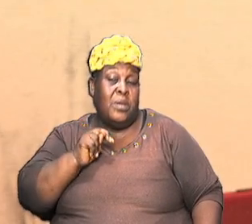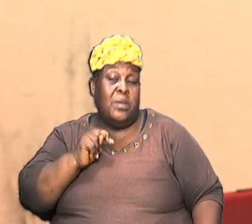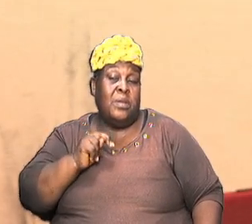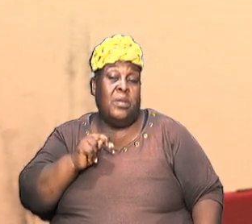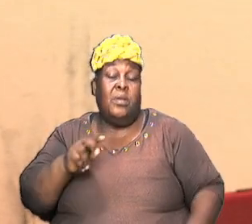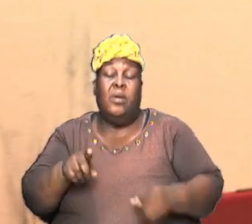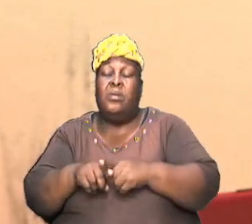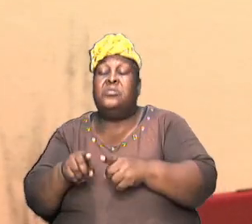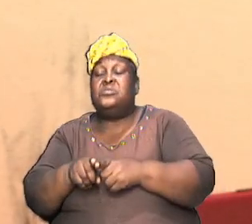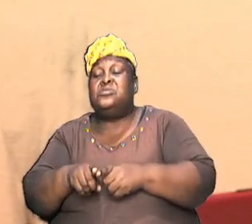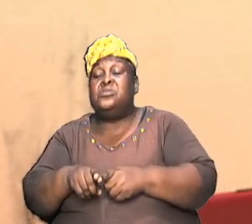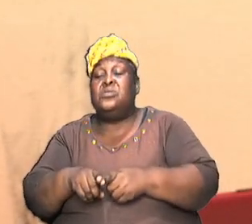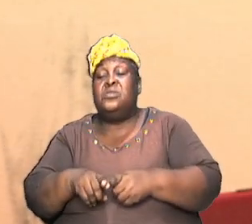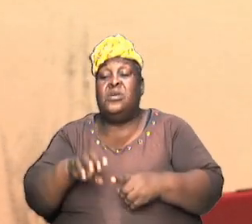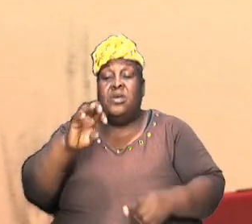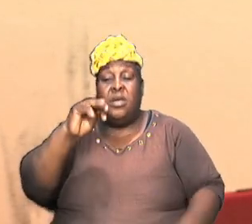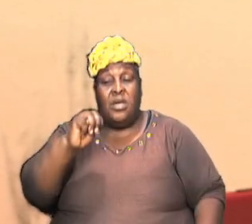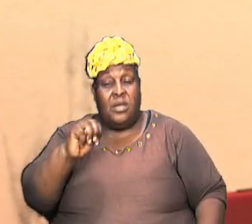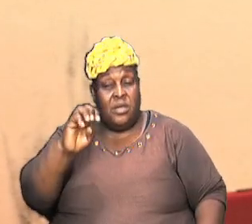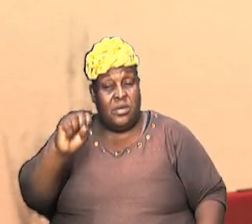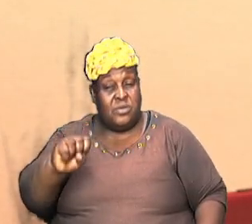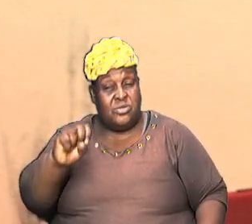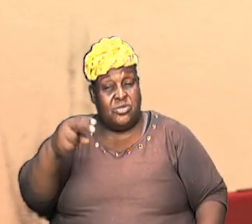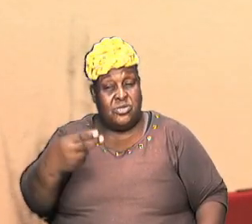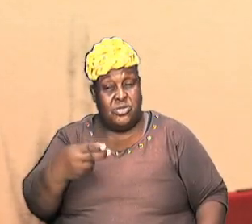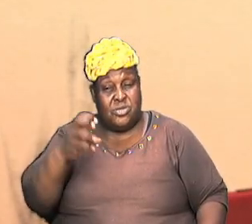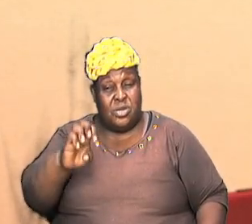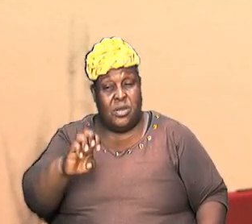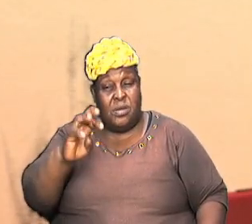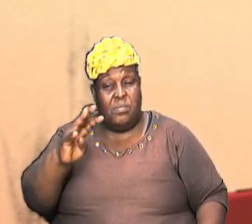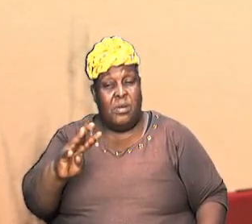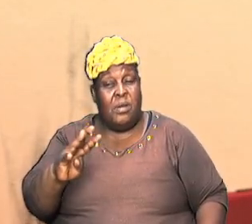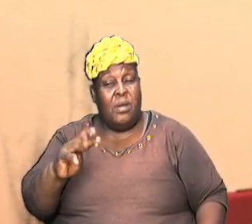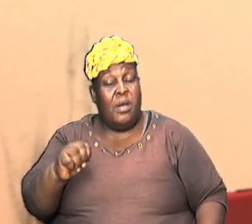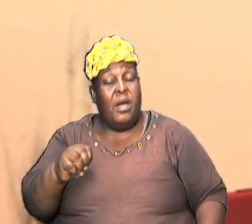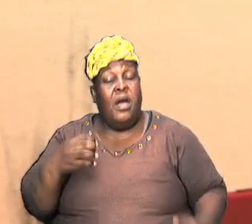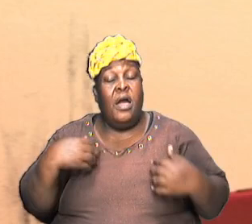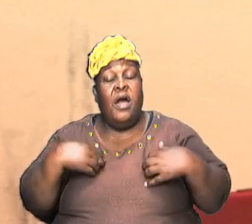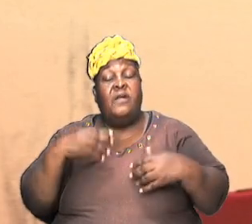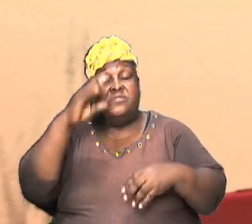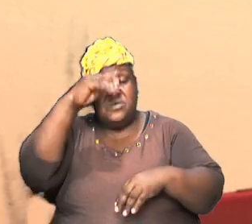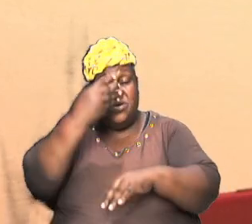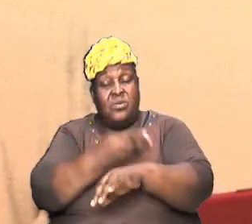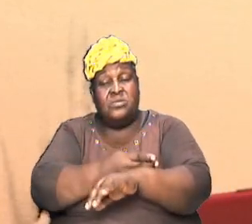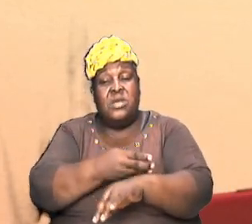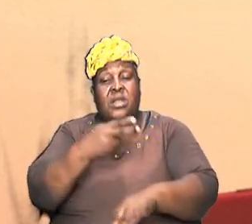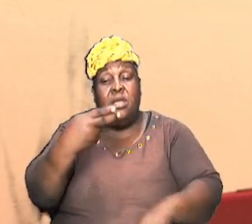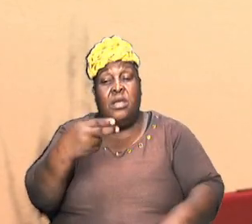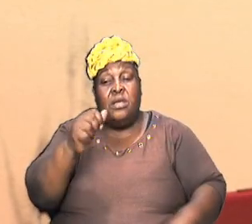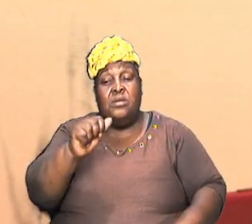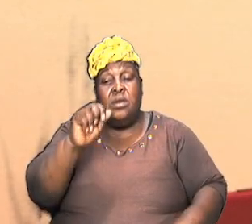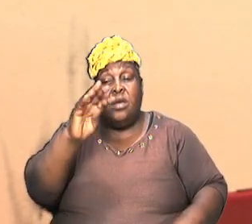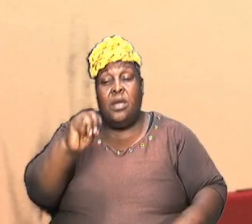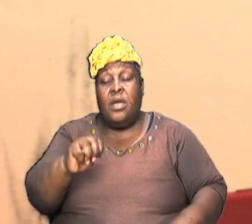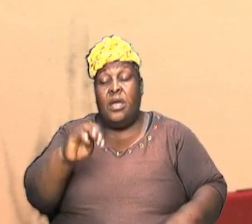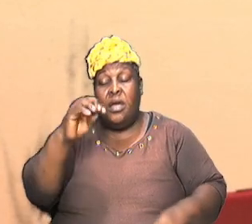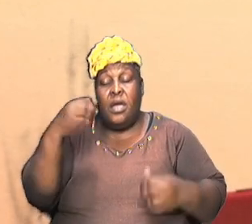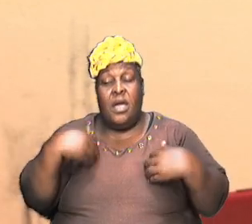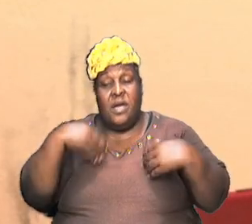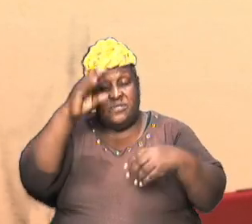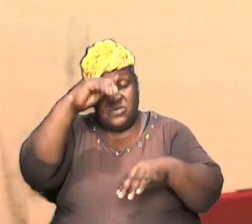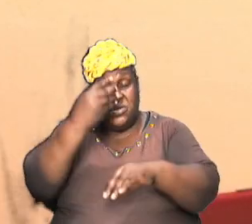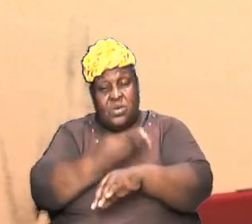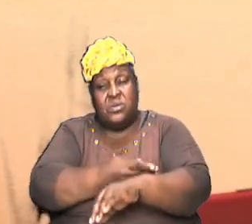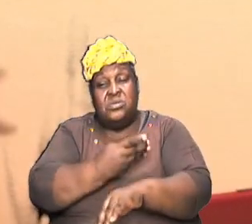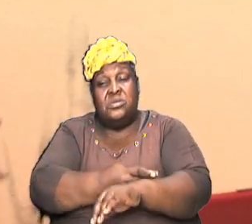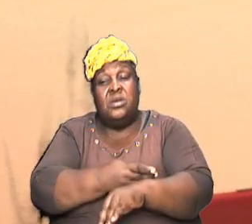that show that Shem because the Bible tells us that Shem had some sons and Ham had some sons and Japheth had some sons isn't